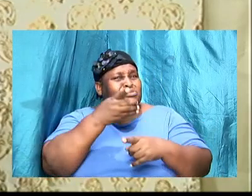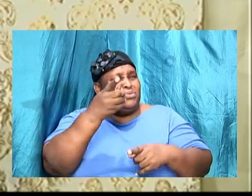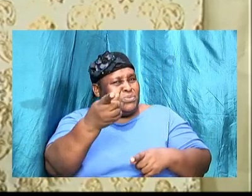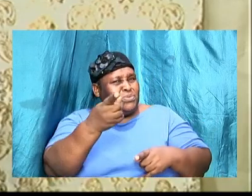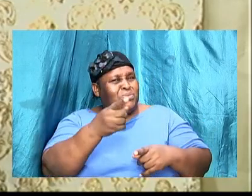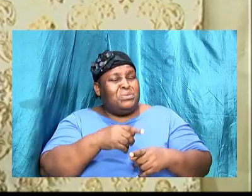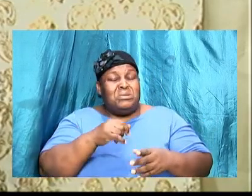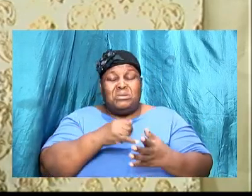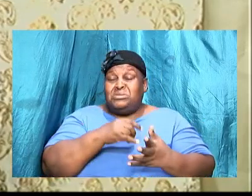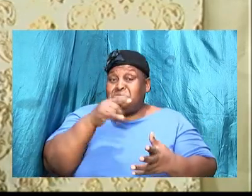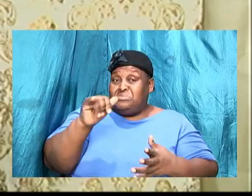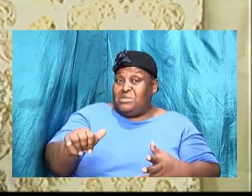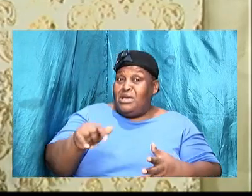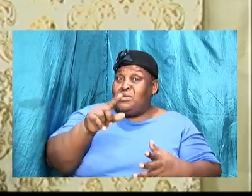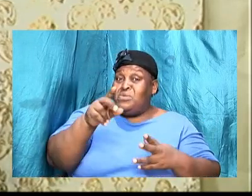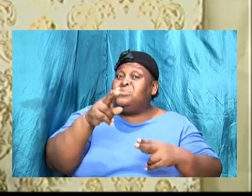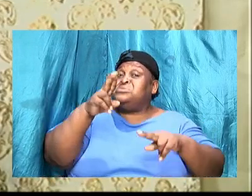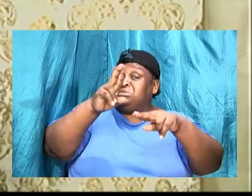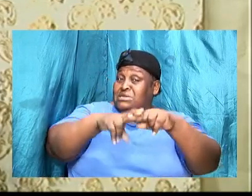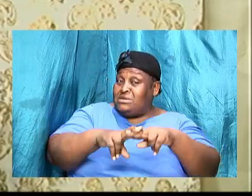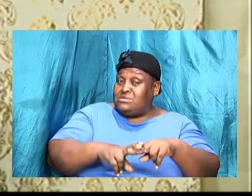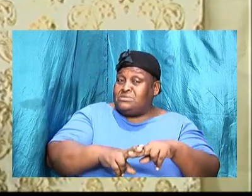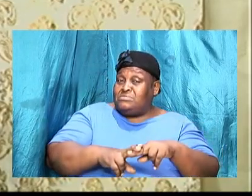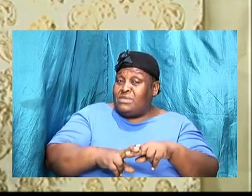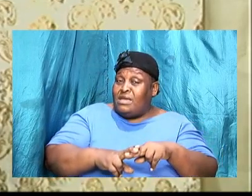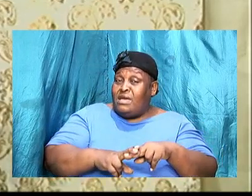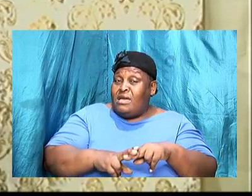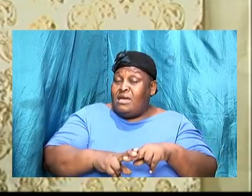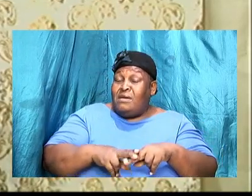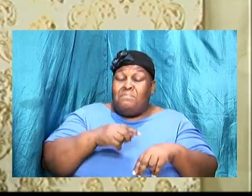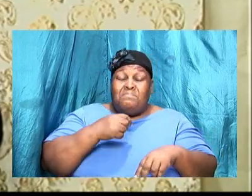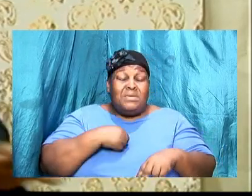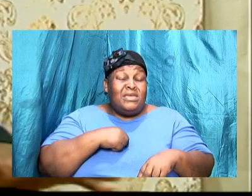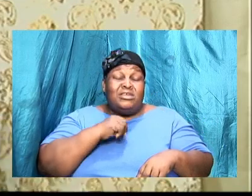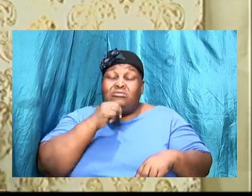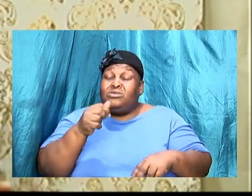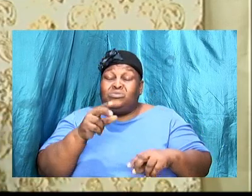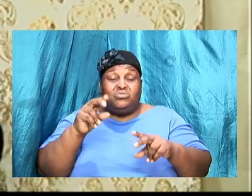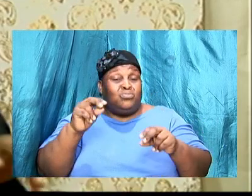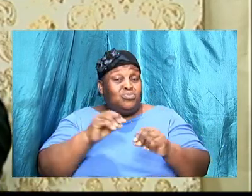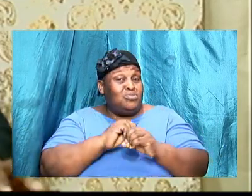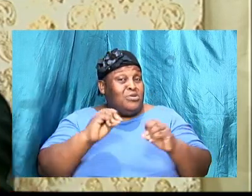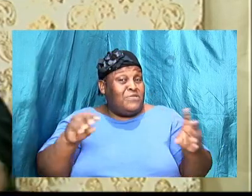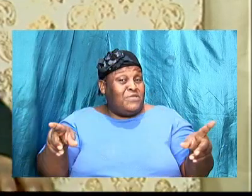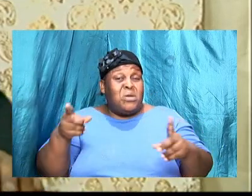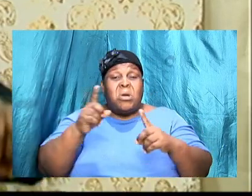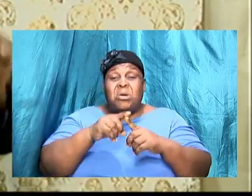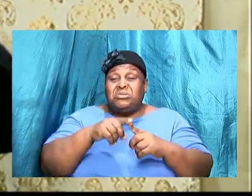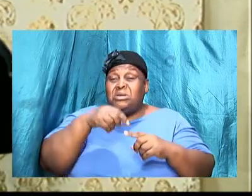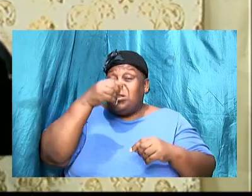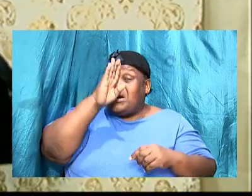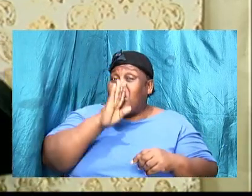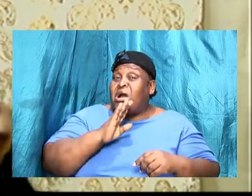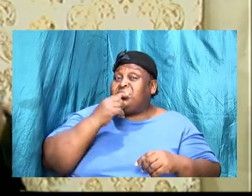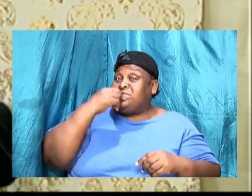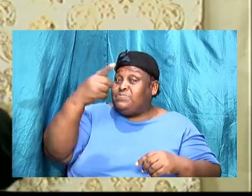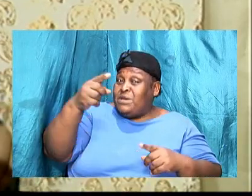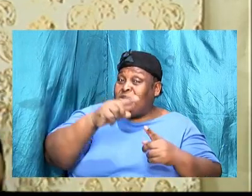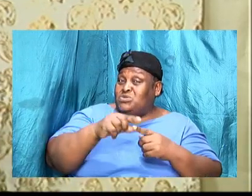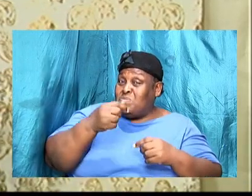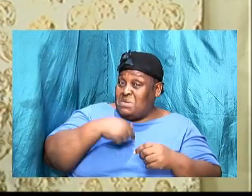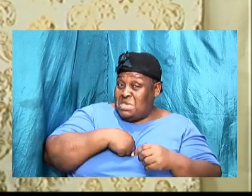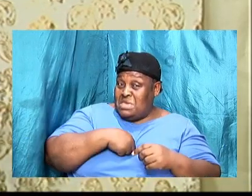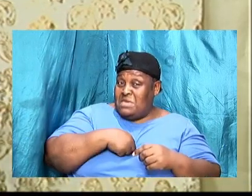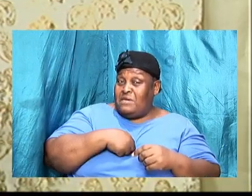sit down and decide that look here I am not going to do anything at all until God said look here this is my will